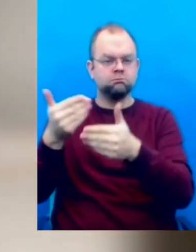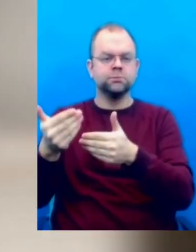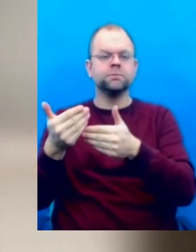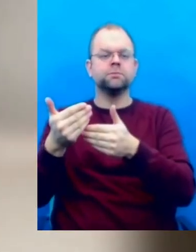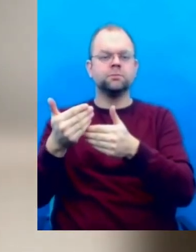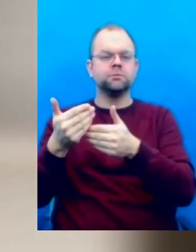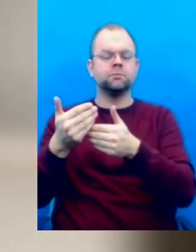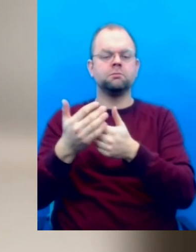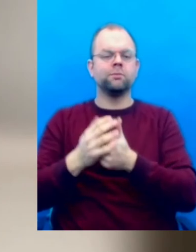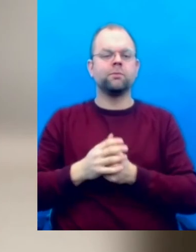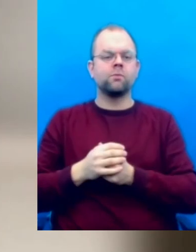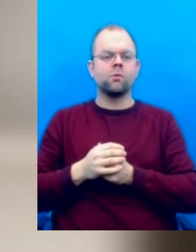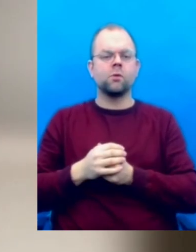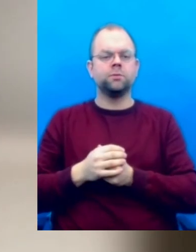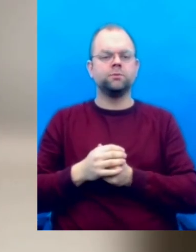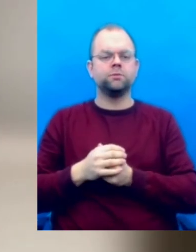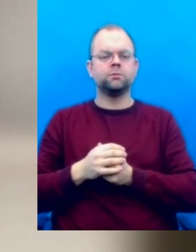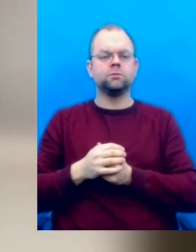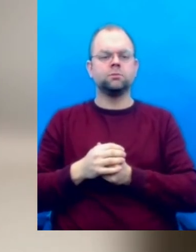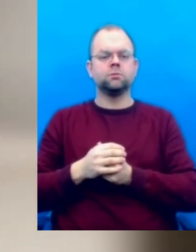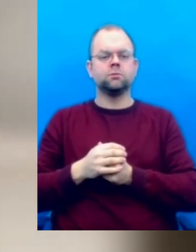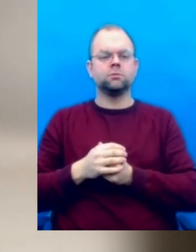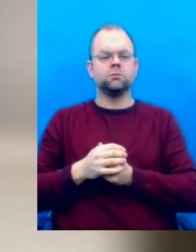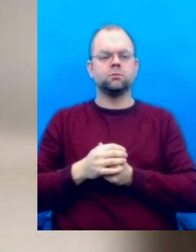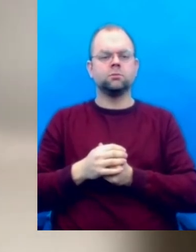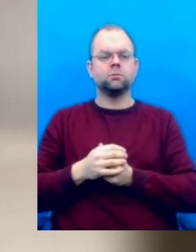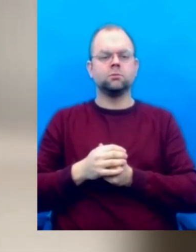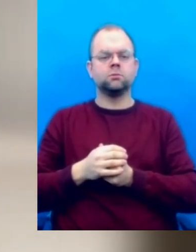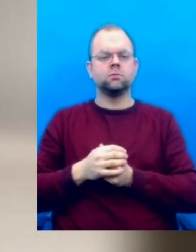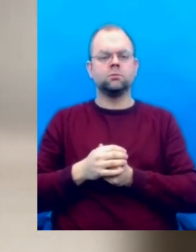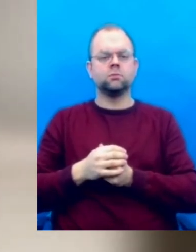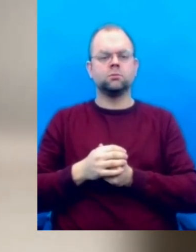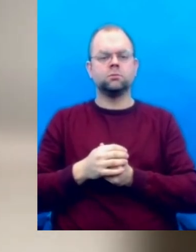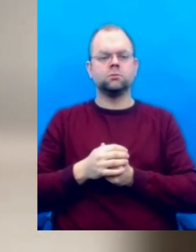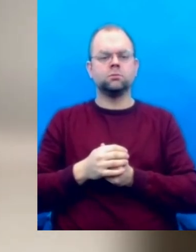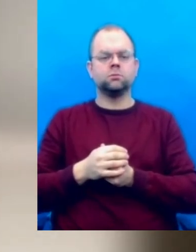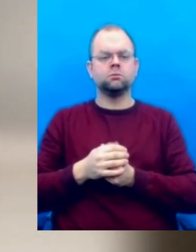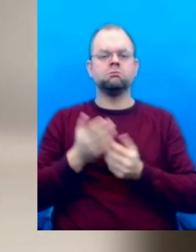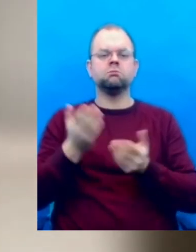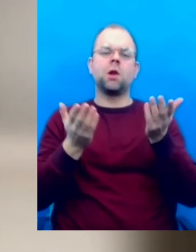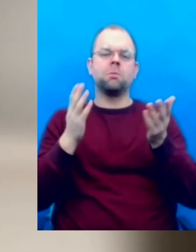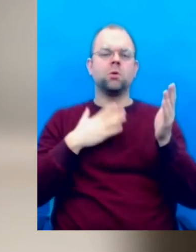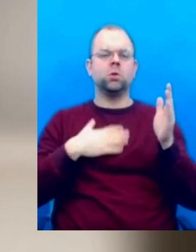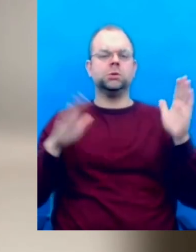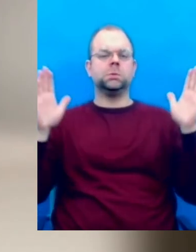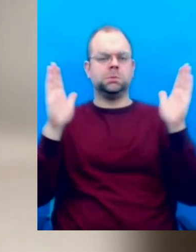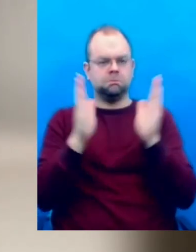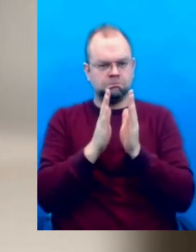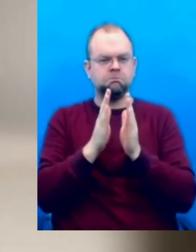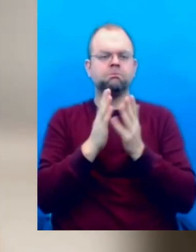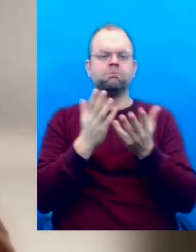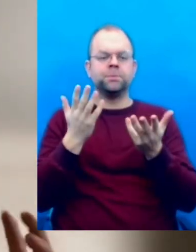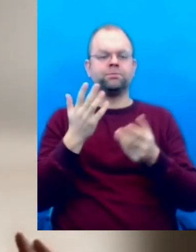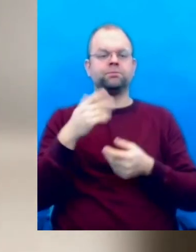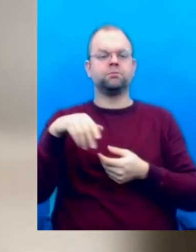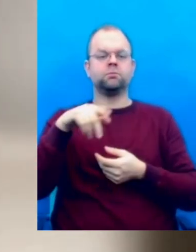First of all, maybe in a nutshell, the service and the value offering is, so we